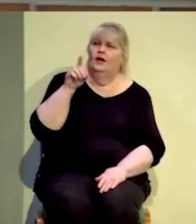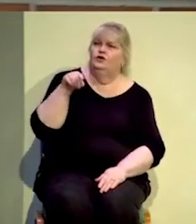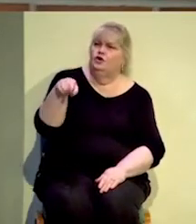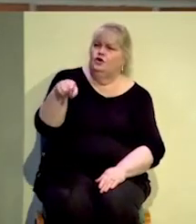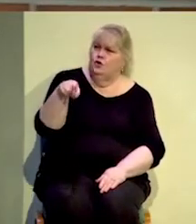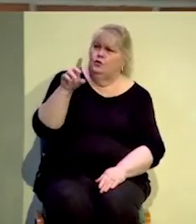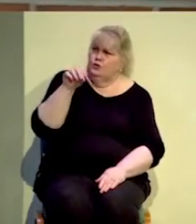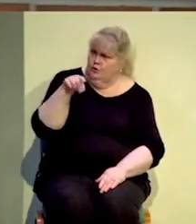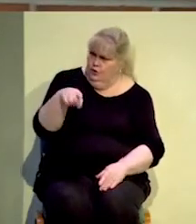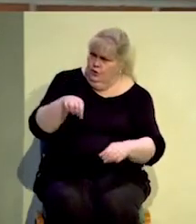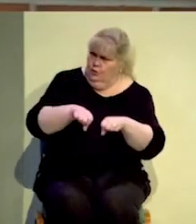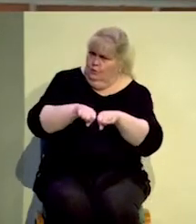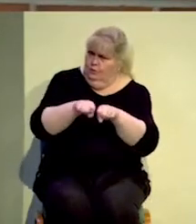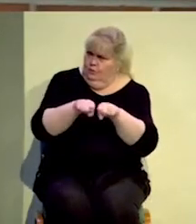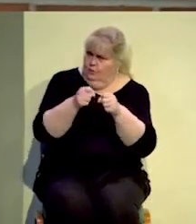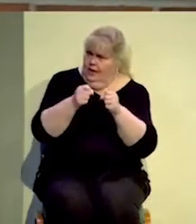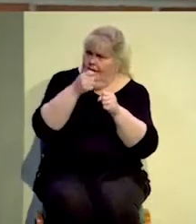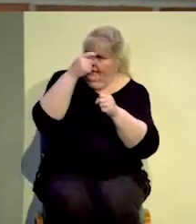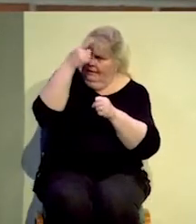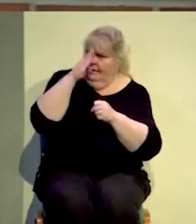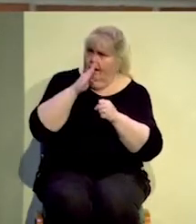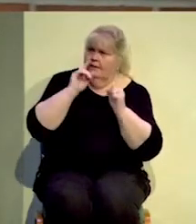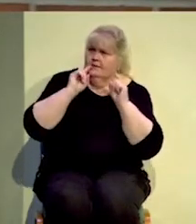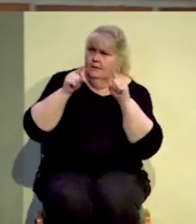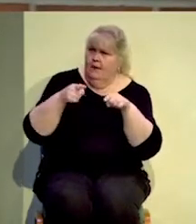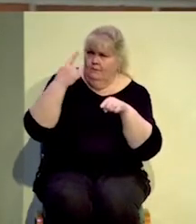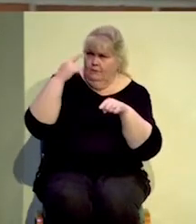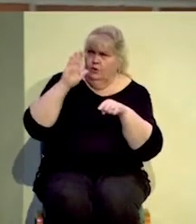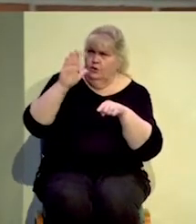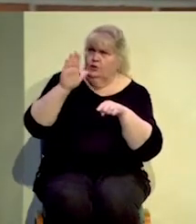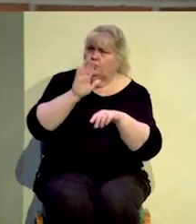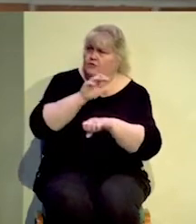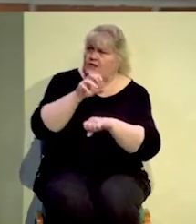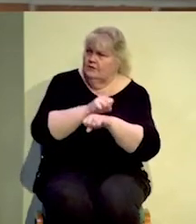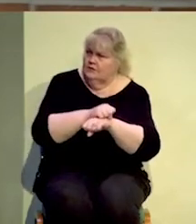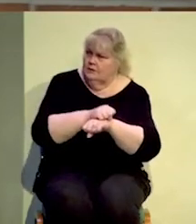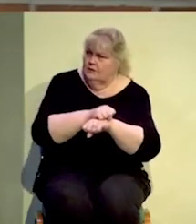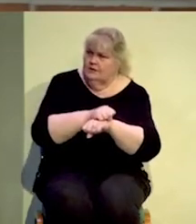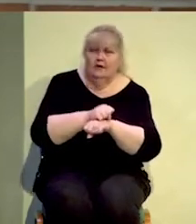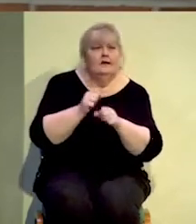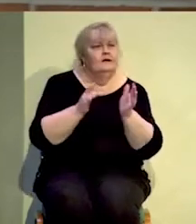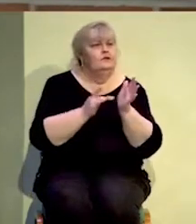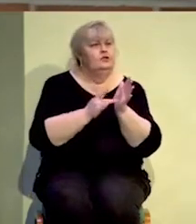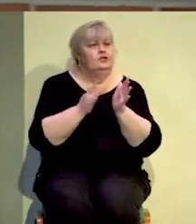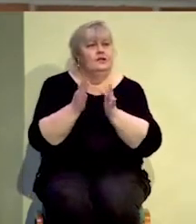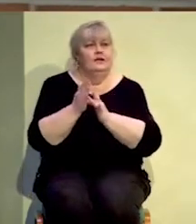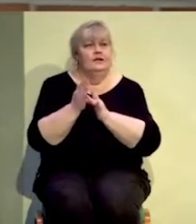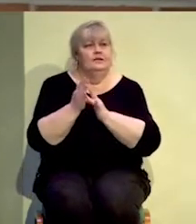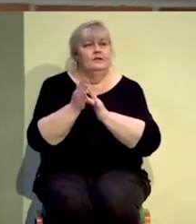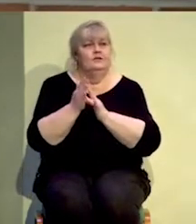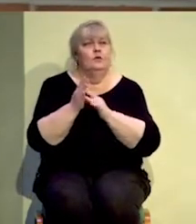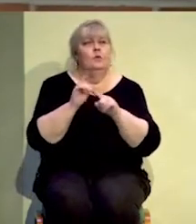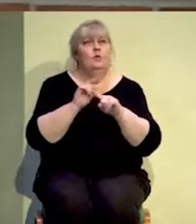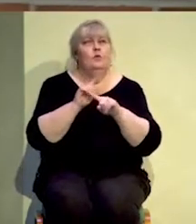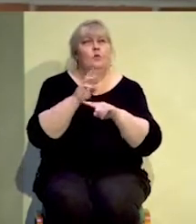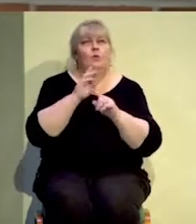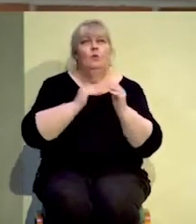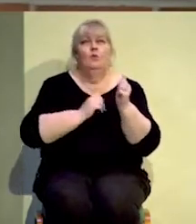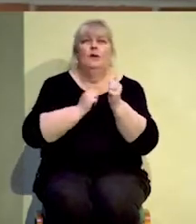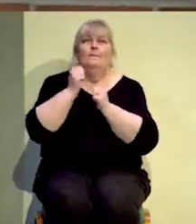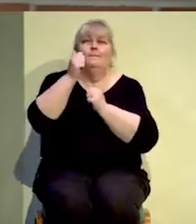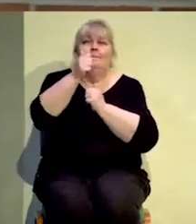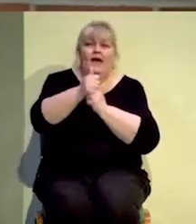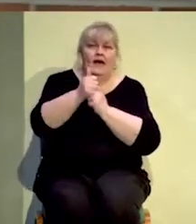break the commandment of God for the sake of your tradition? Jesus is about to go beyond what you do in your